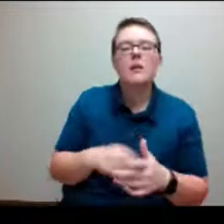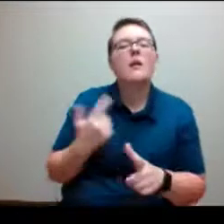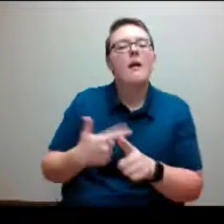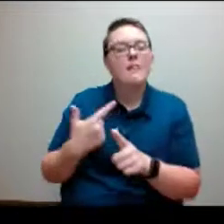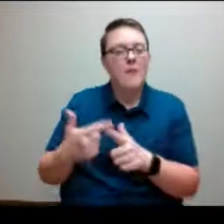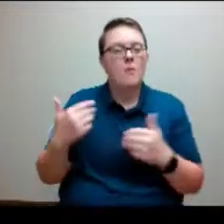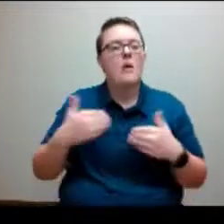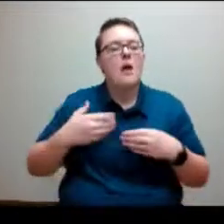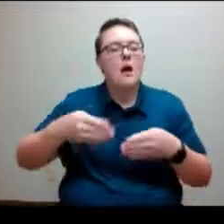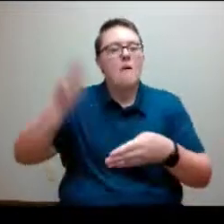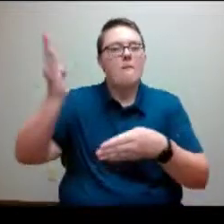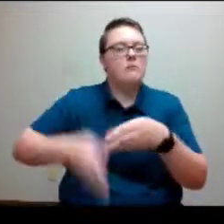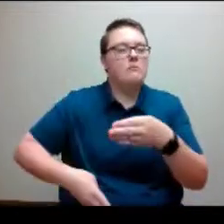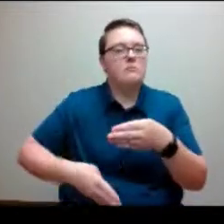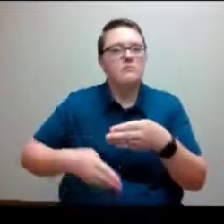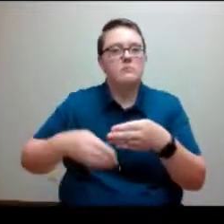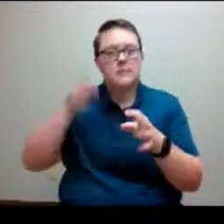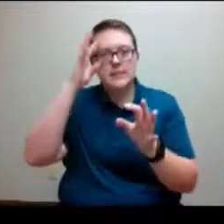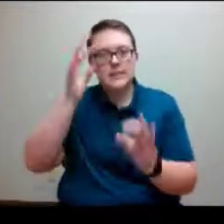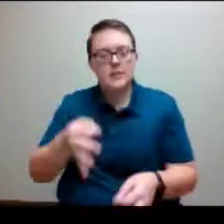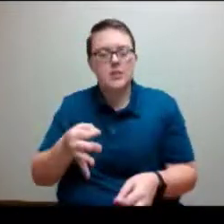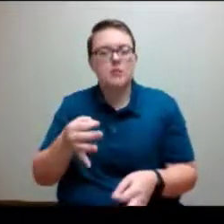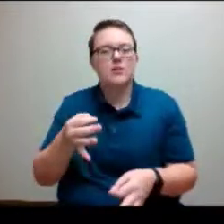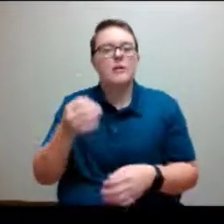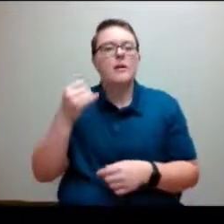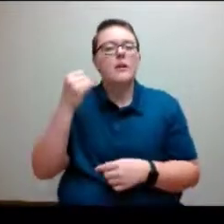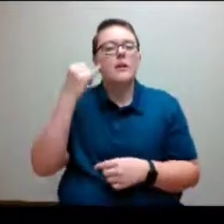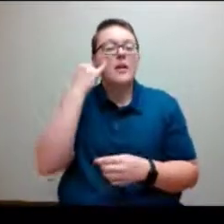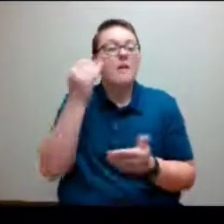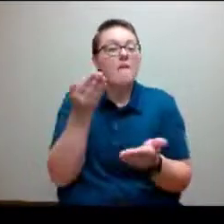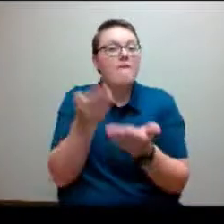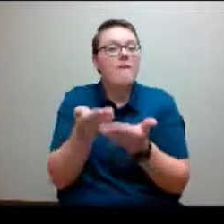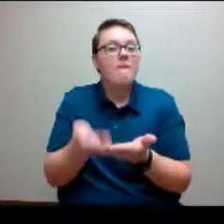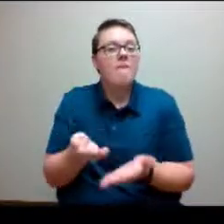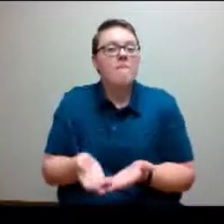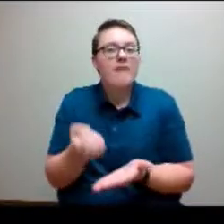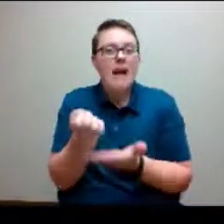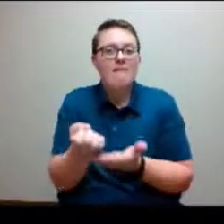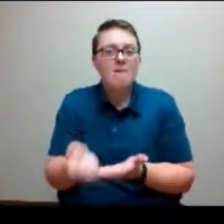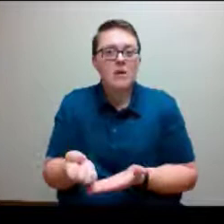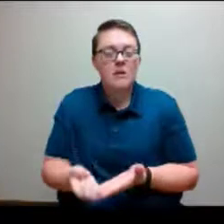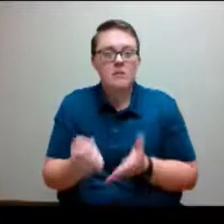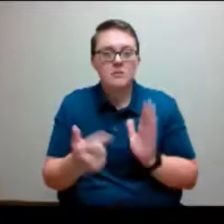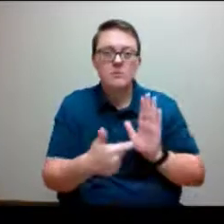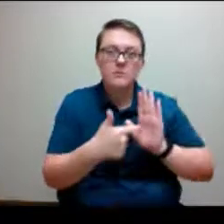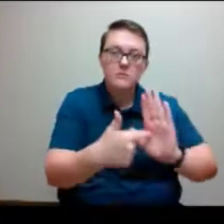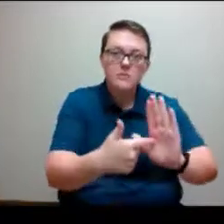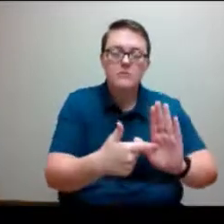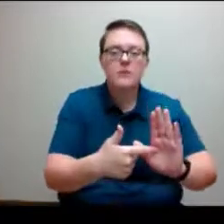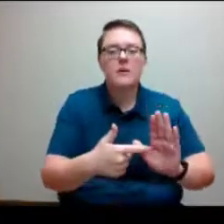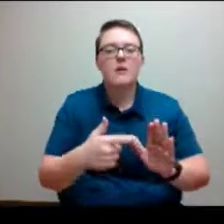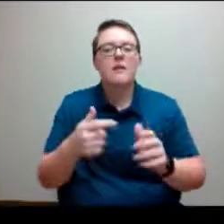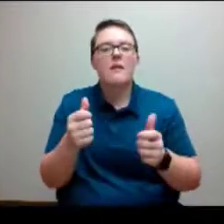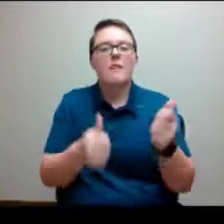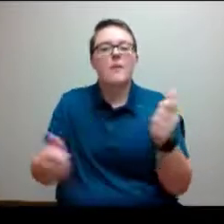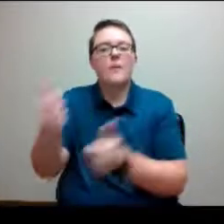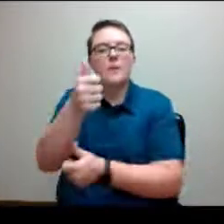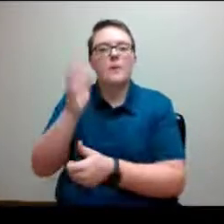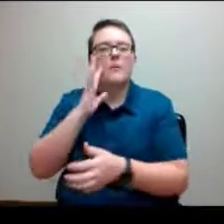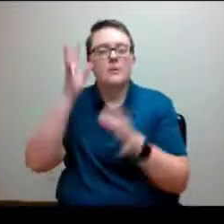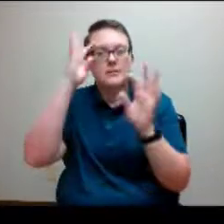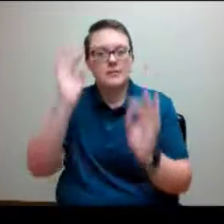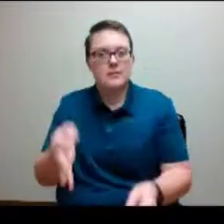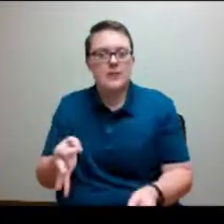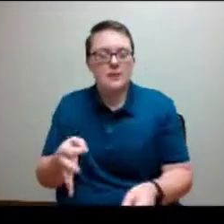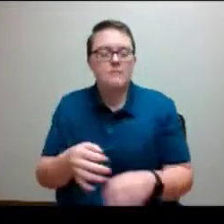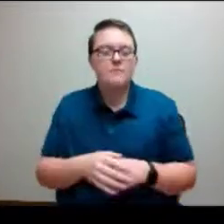policy based on the preponderance of the evidence, which means more likely than not. And a decision is issued. If the